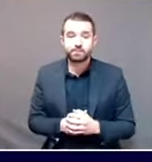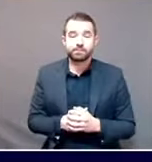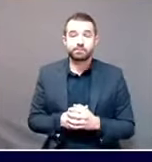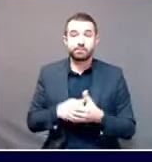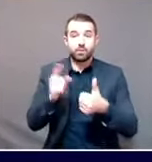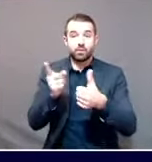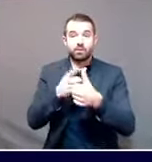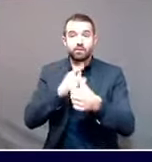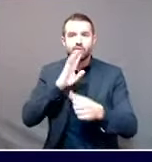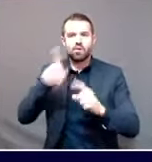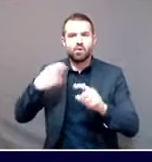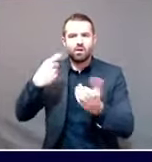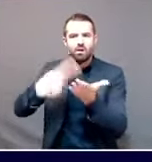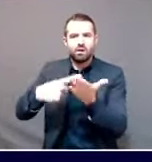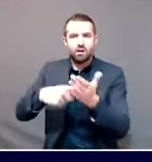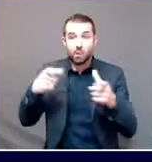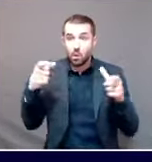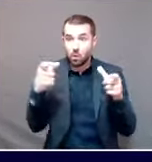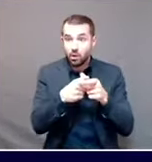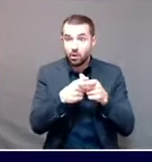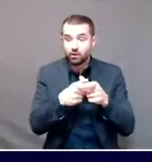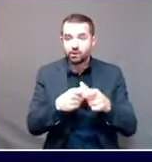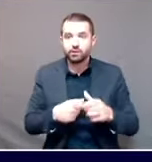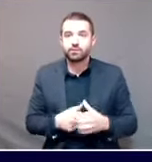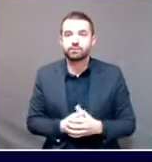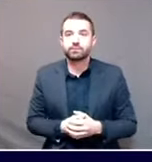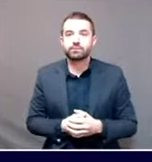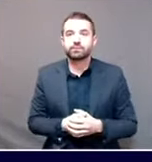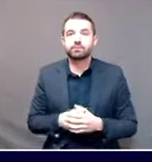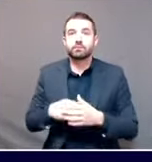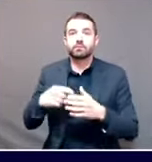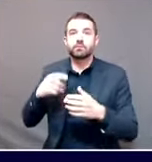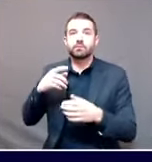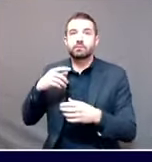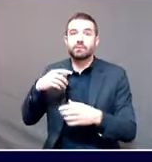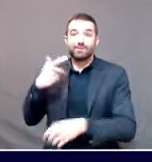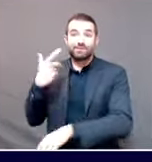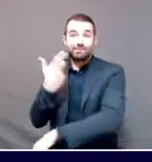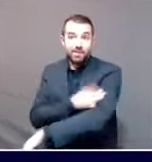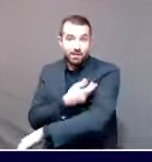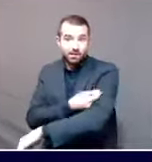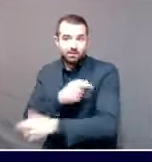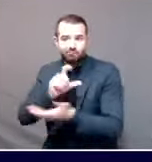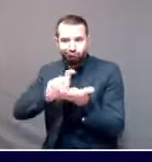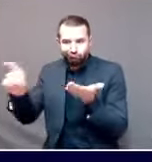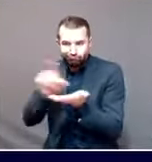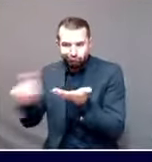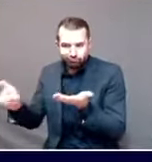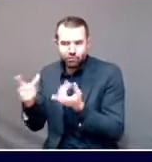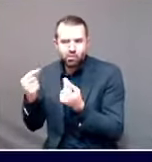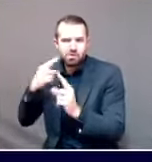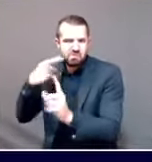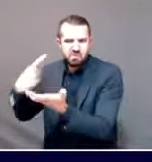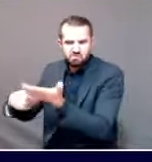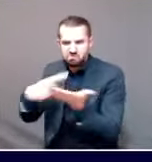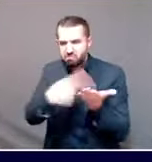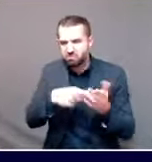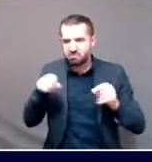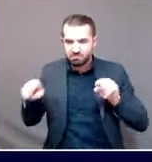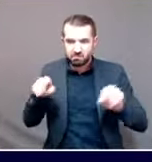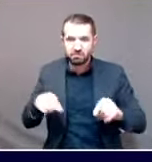second is an update on where we stand with vaccines. And the third is a discussion of where we are with respect to the